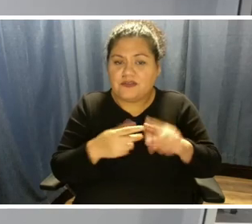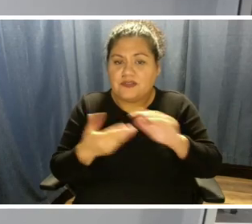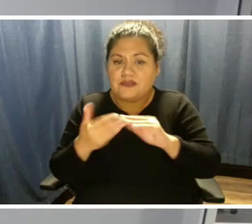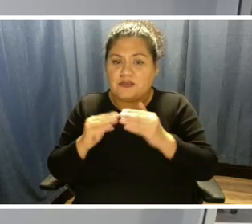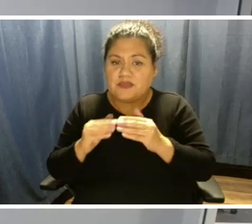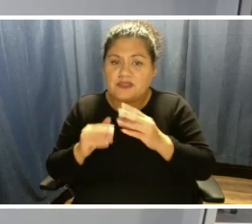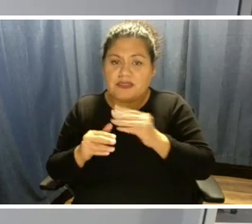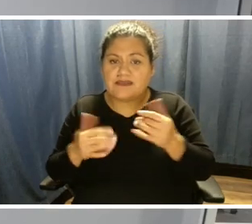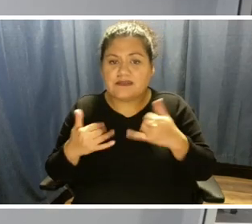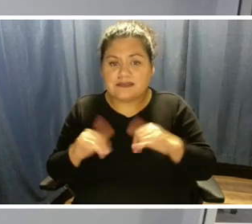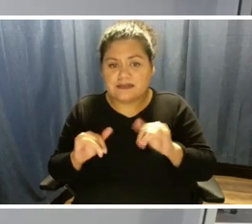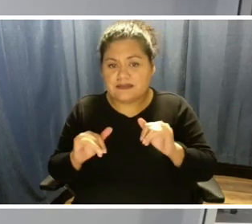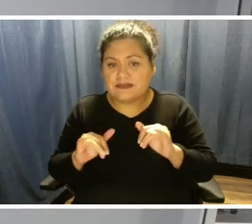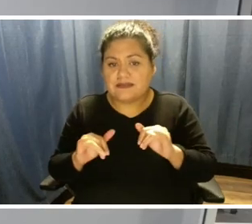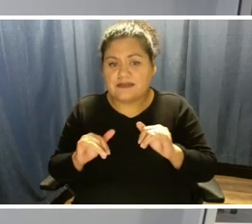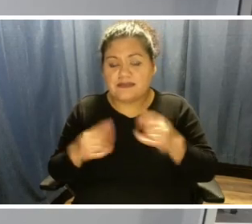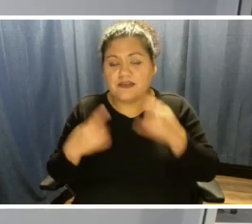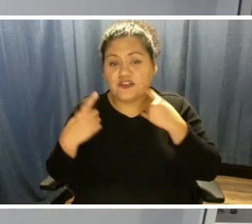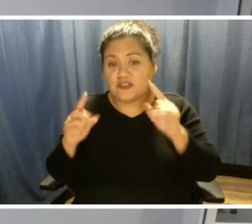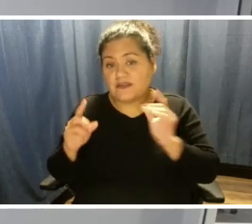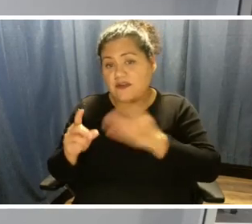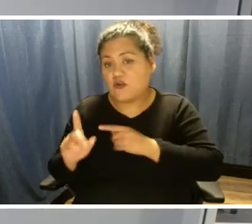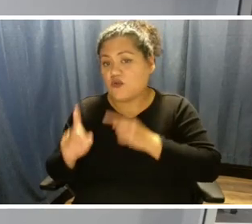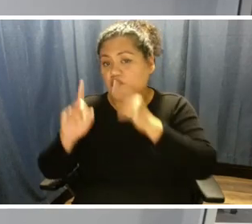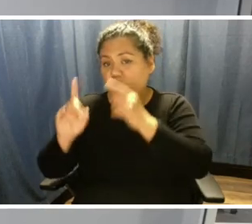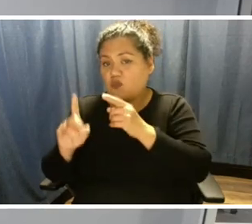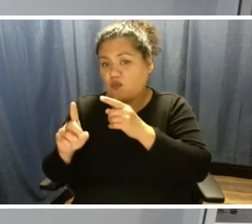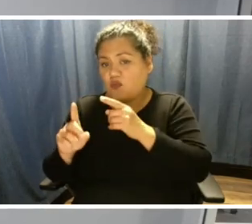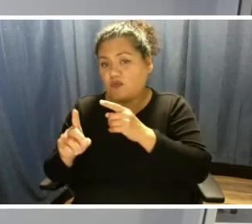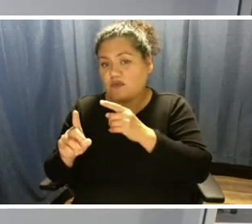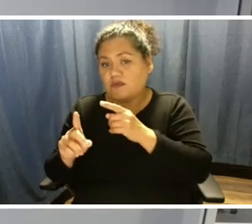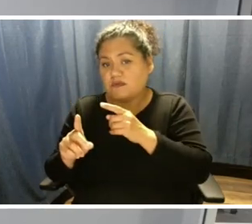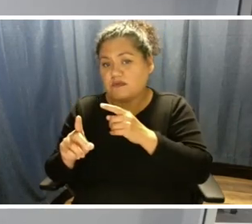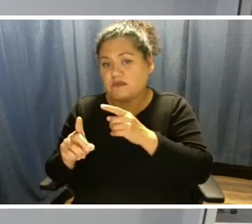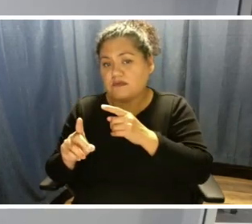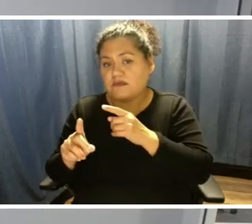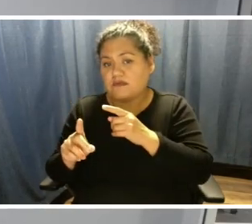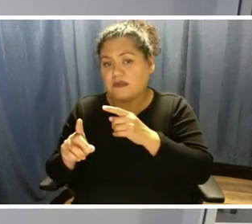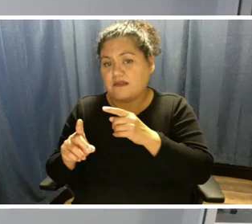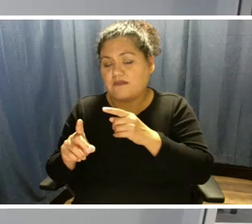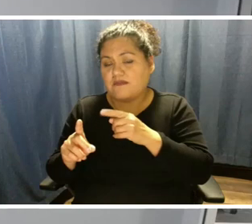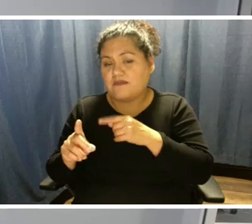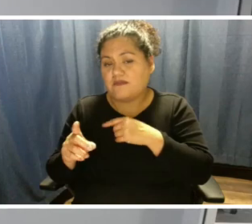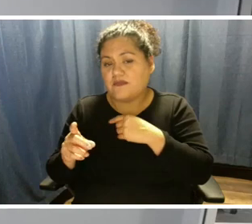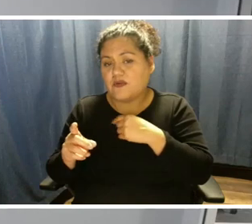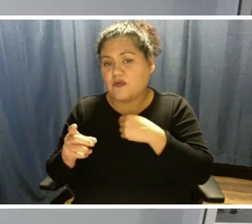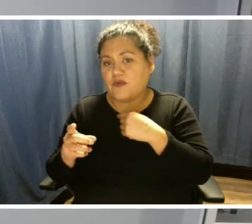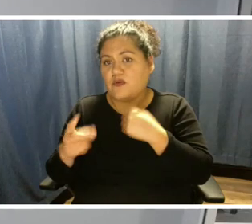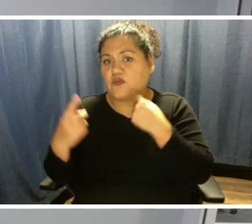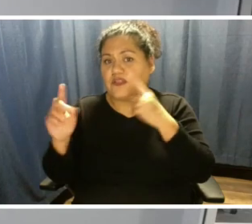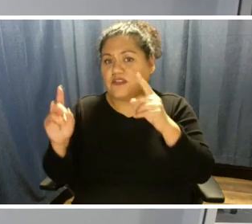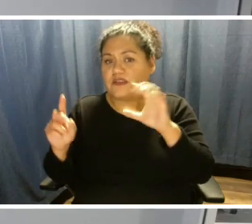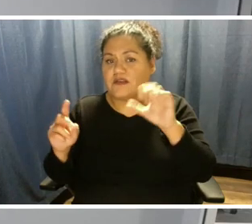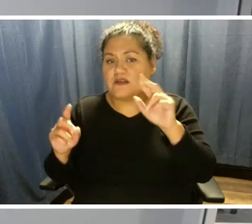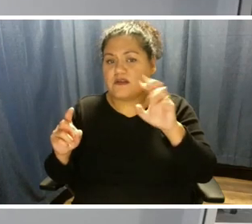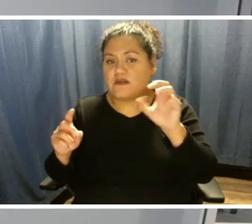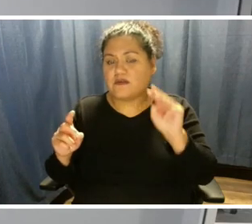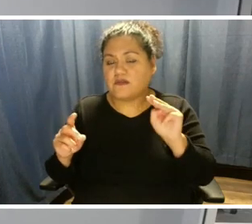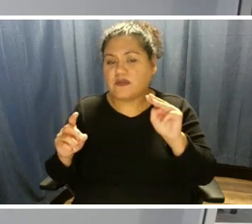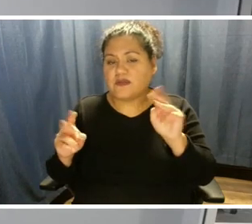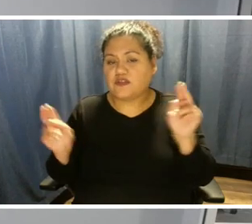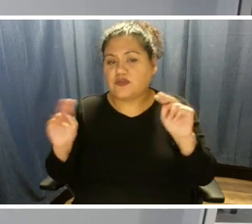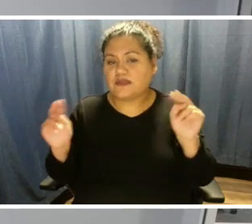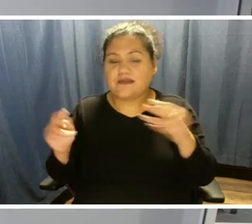still achieve our goals here of reaching carbon neutrality. I appreciate the answer.